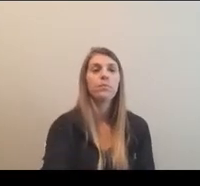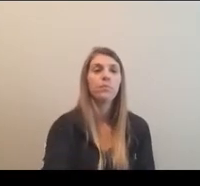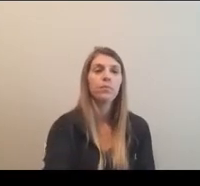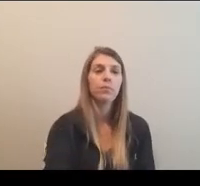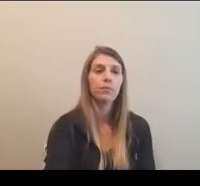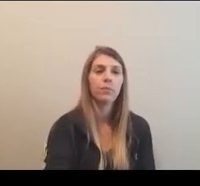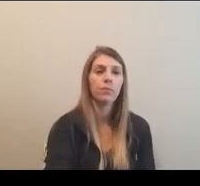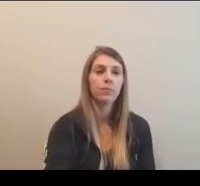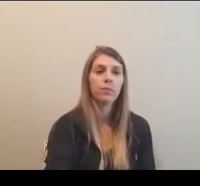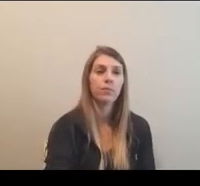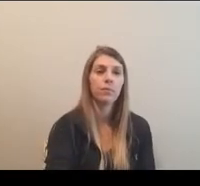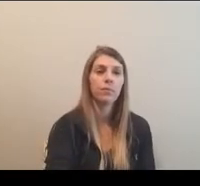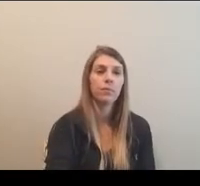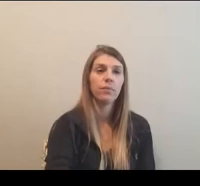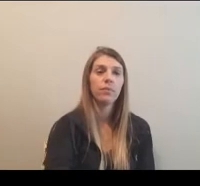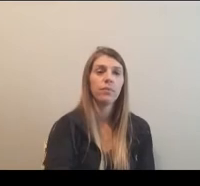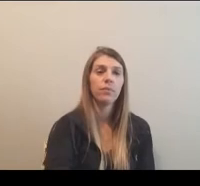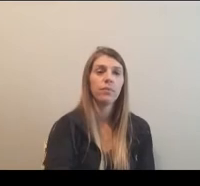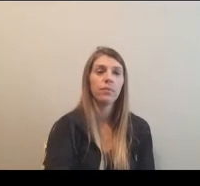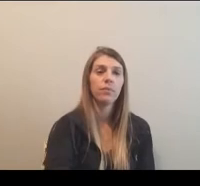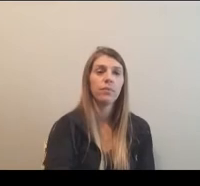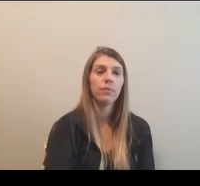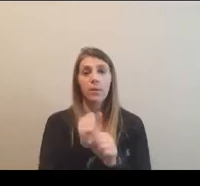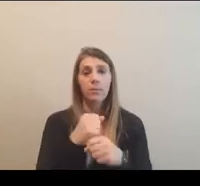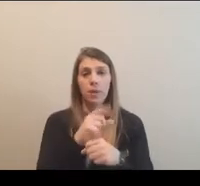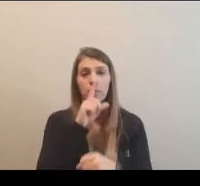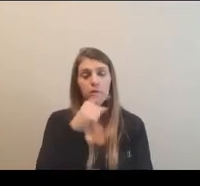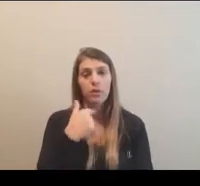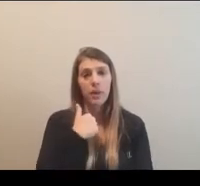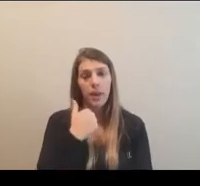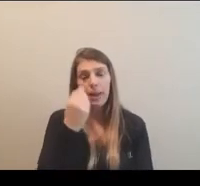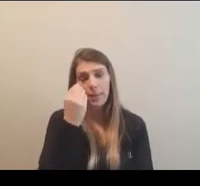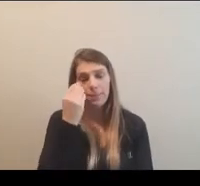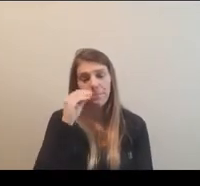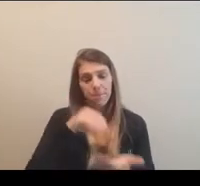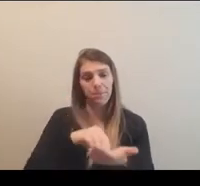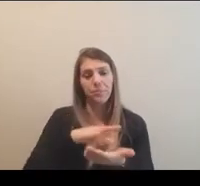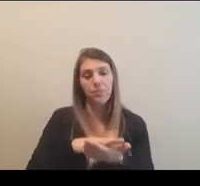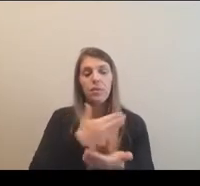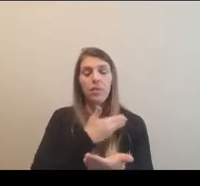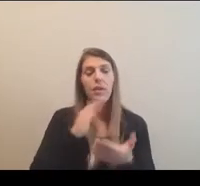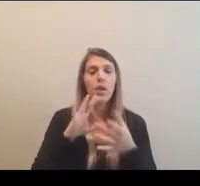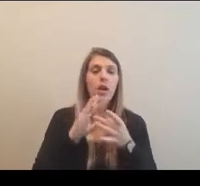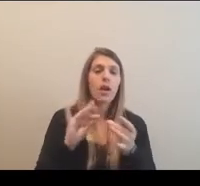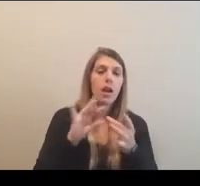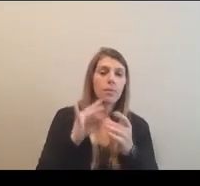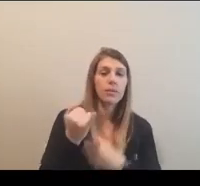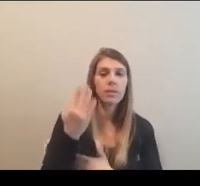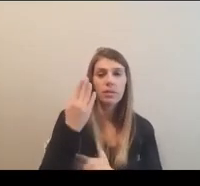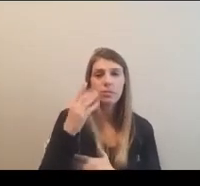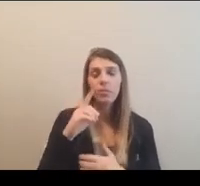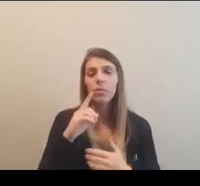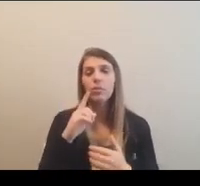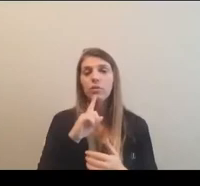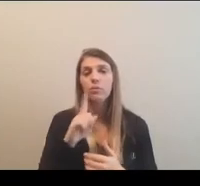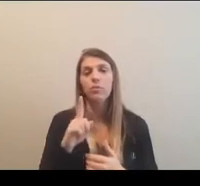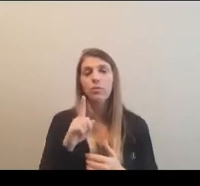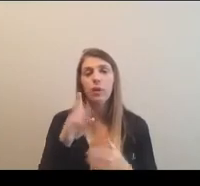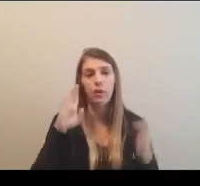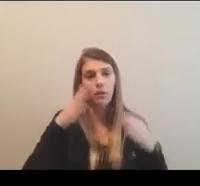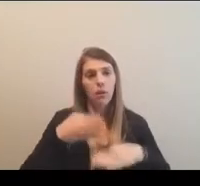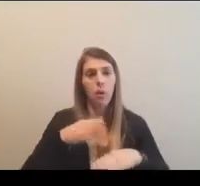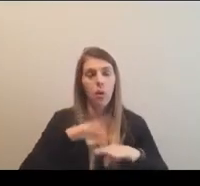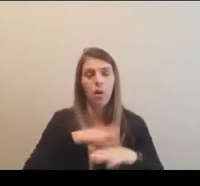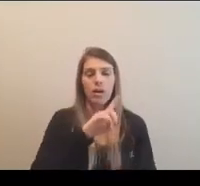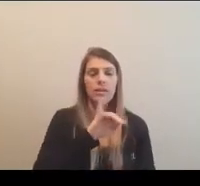Uh, yeah, just a couple of other things that I want to make sure that I note, and obviously my comments, uh, this morning have been greatly focused toward